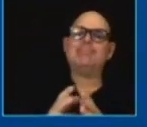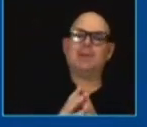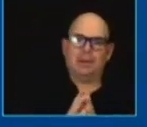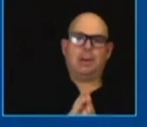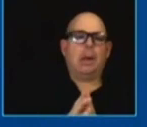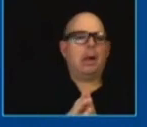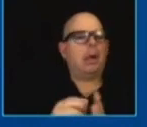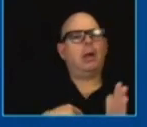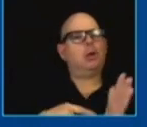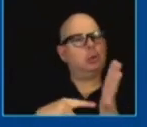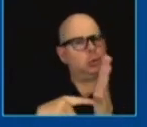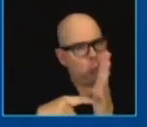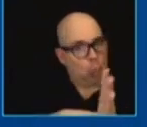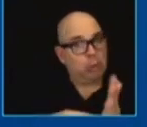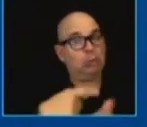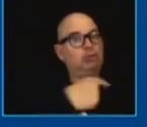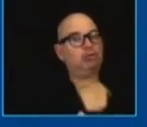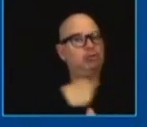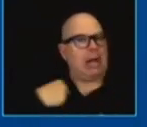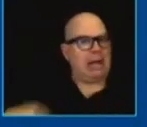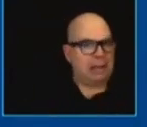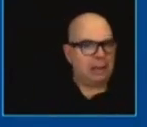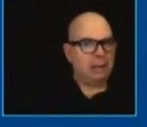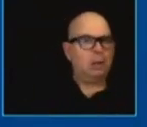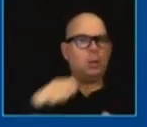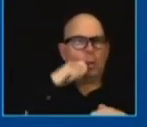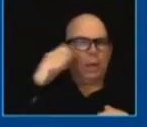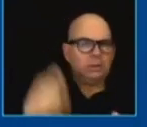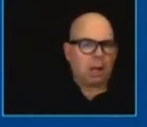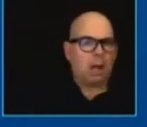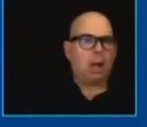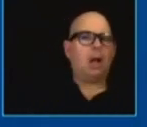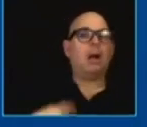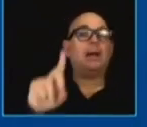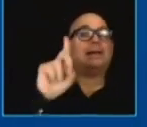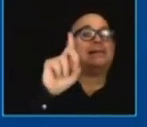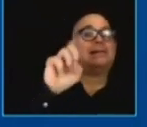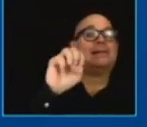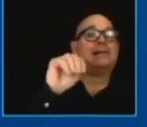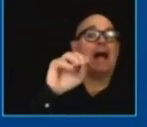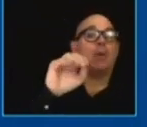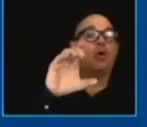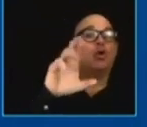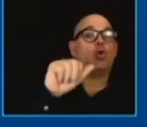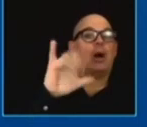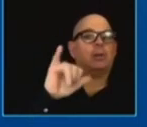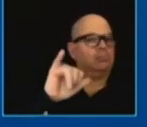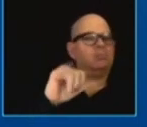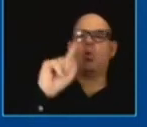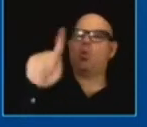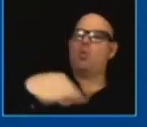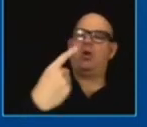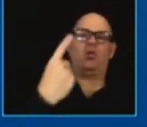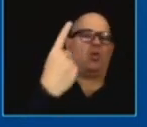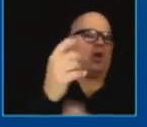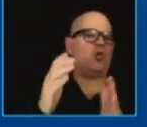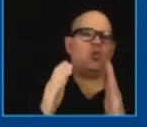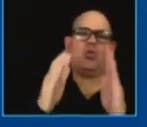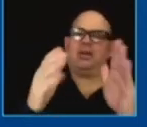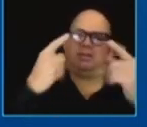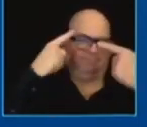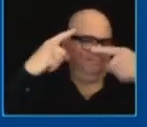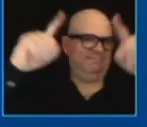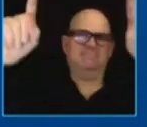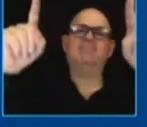democracy is the only way the only way to do it and when we explain to people what we've done they have a little